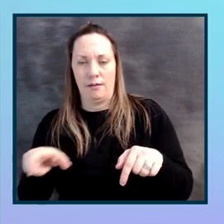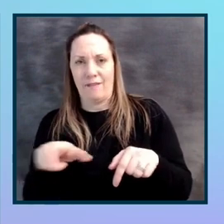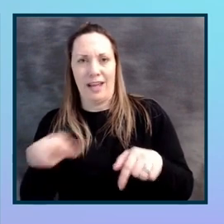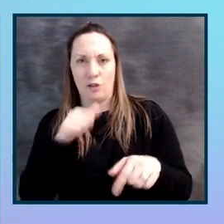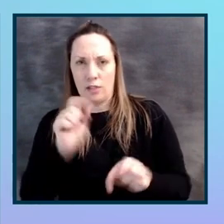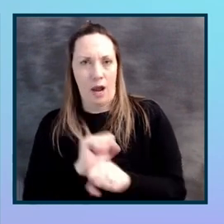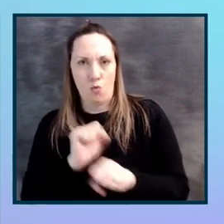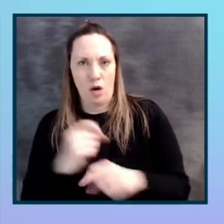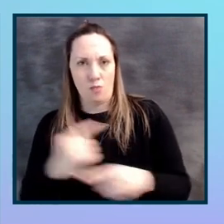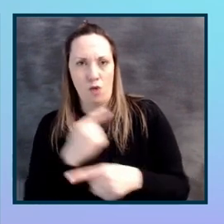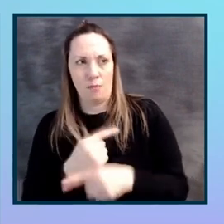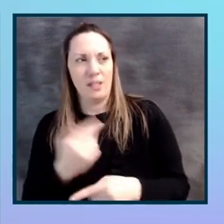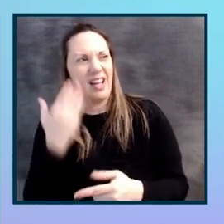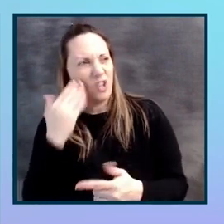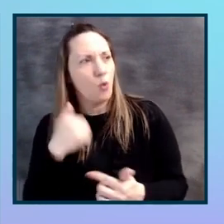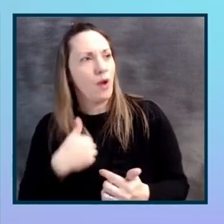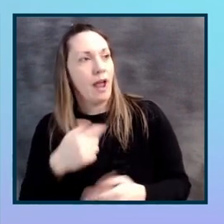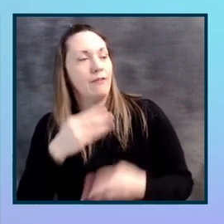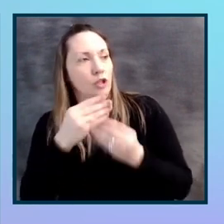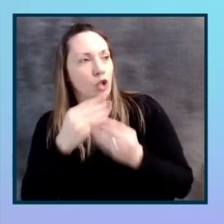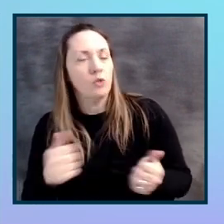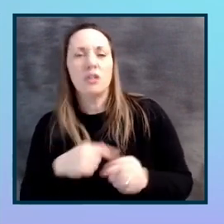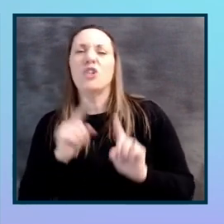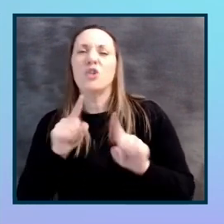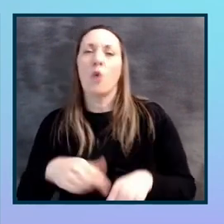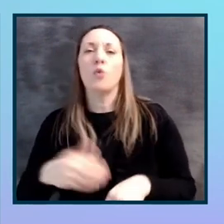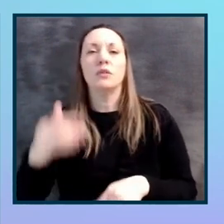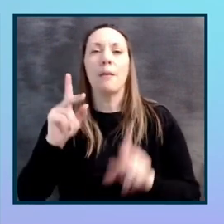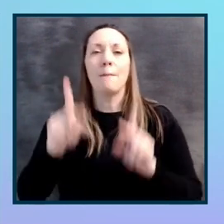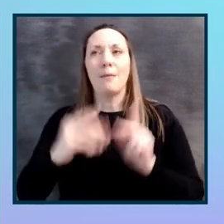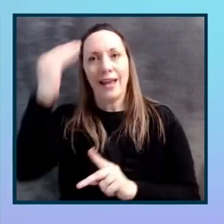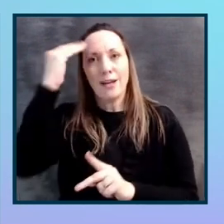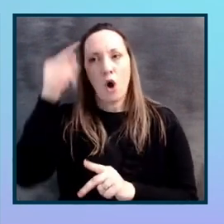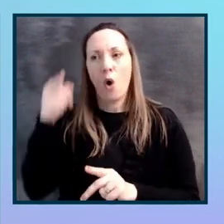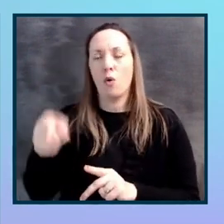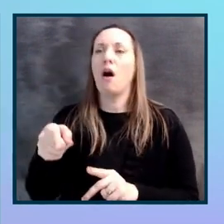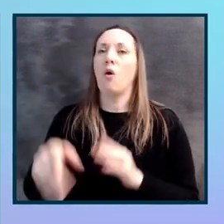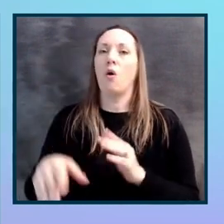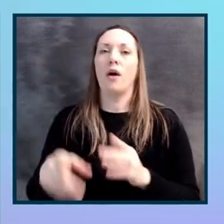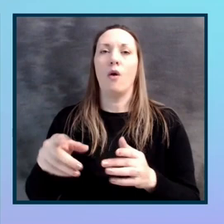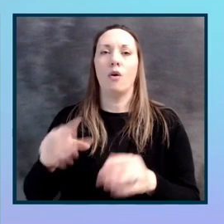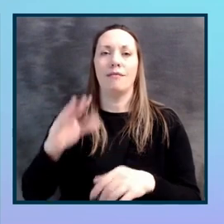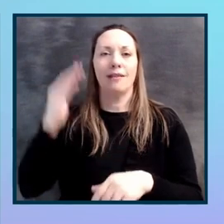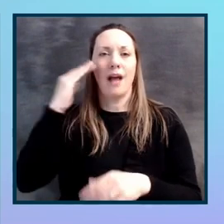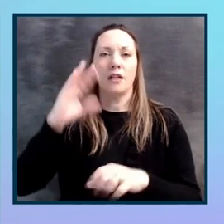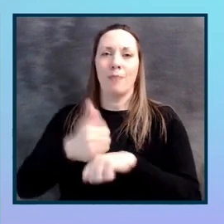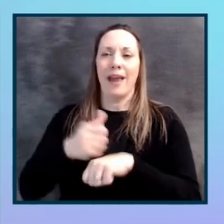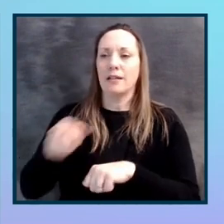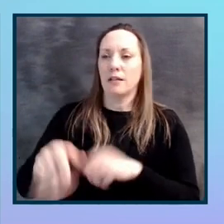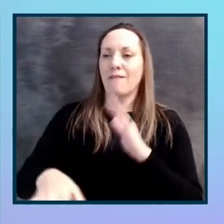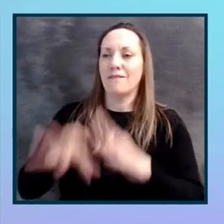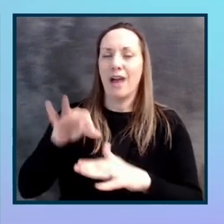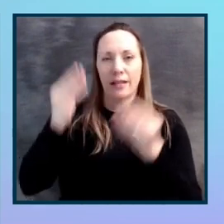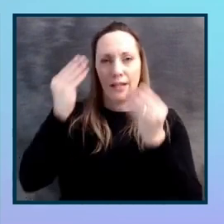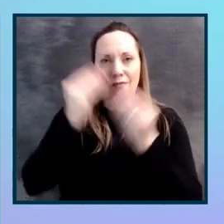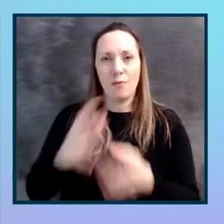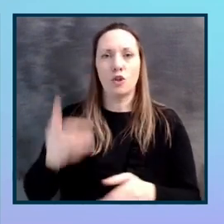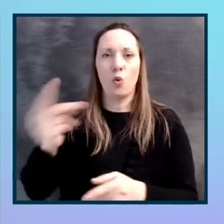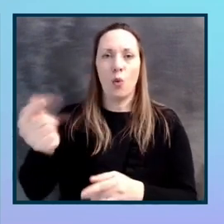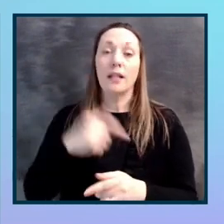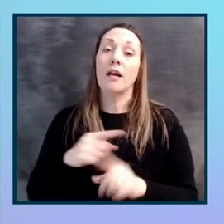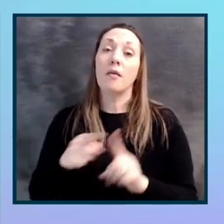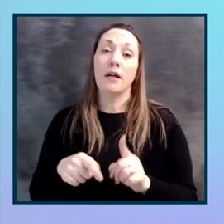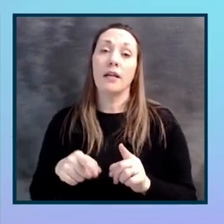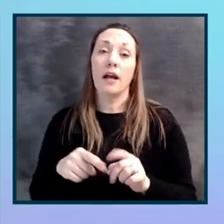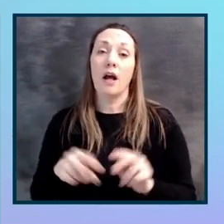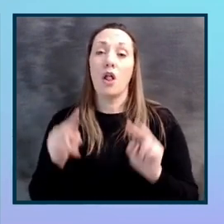I know we've got a solution for this. So you can go to your knowledge base, find that information quickly, and then get that implemented as soon as possible. But yeah, look